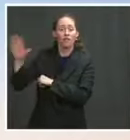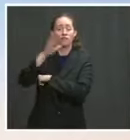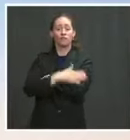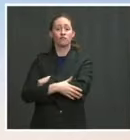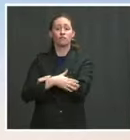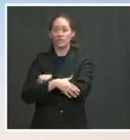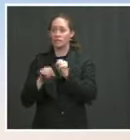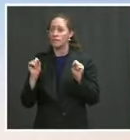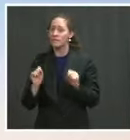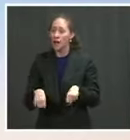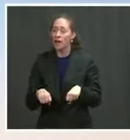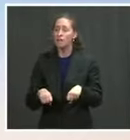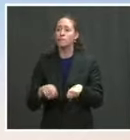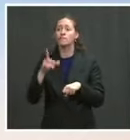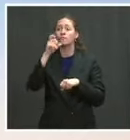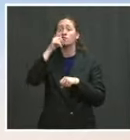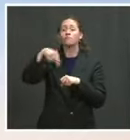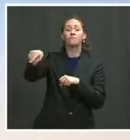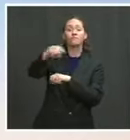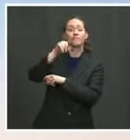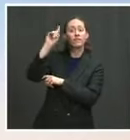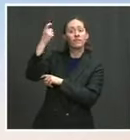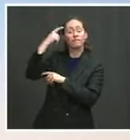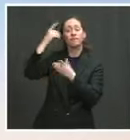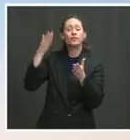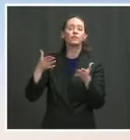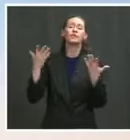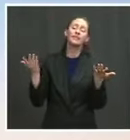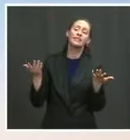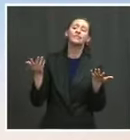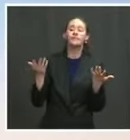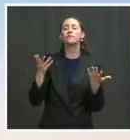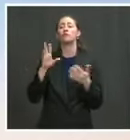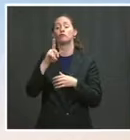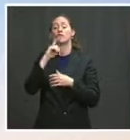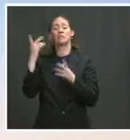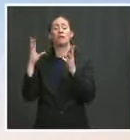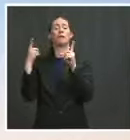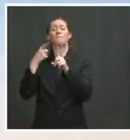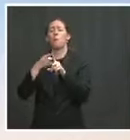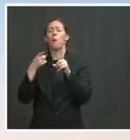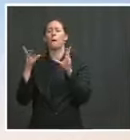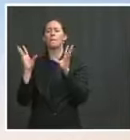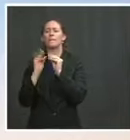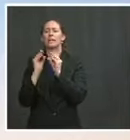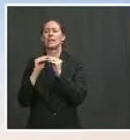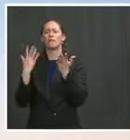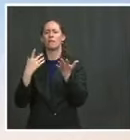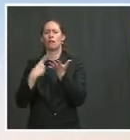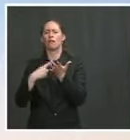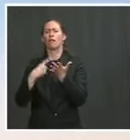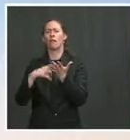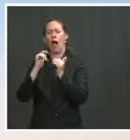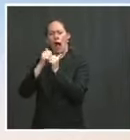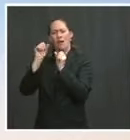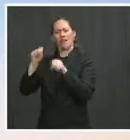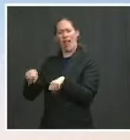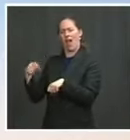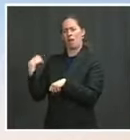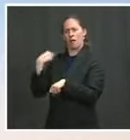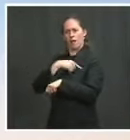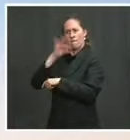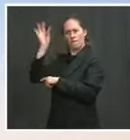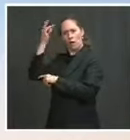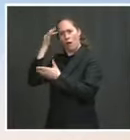the meeting first will focus on how the federal government can improve wildfire preparedness and response